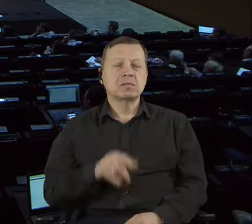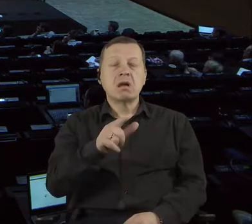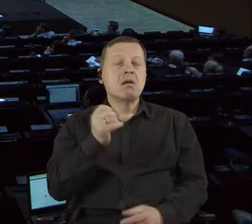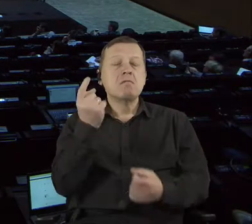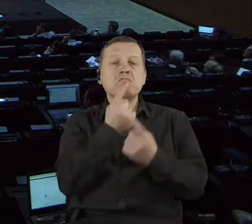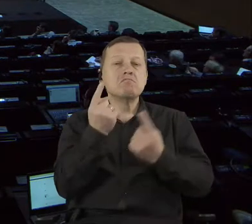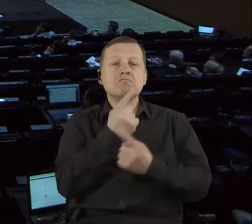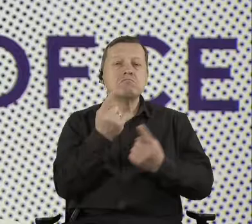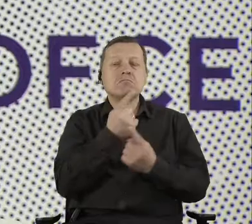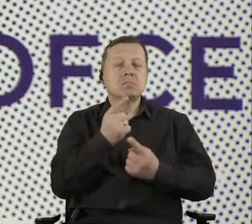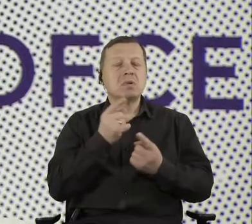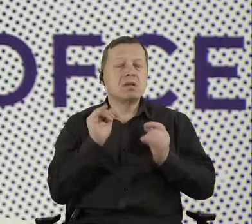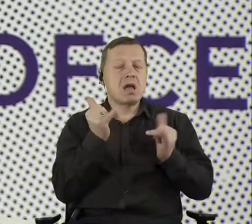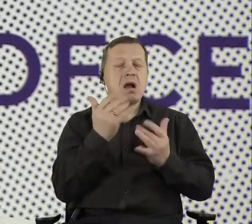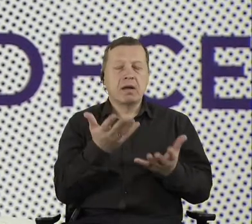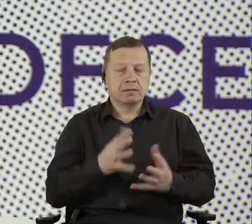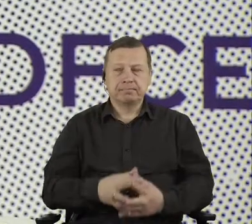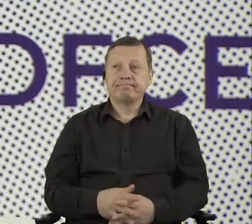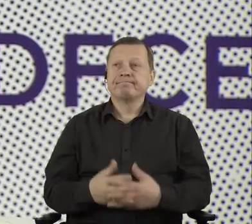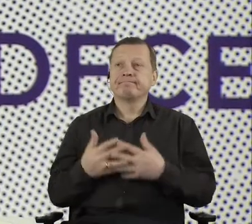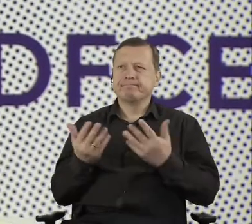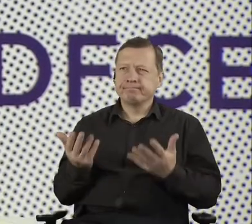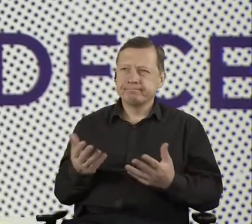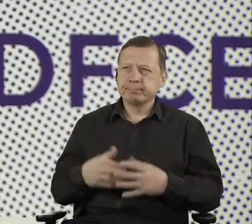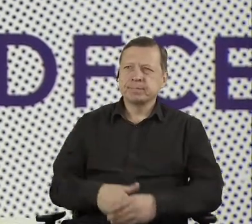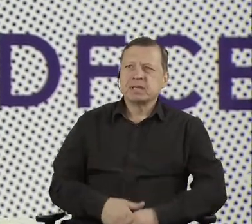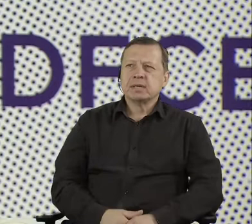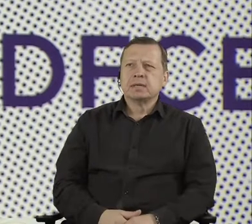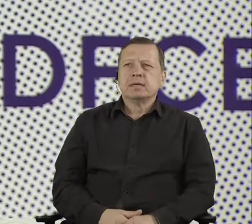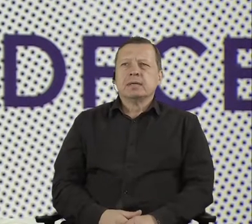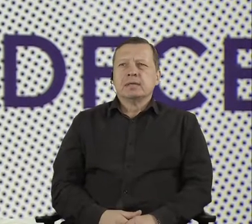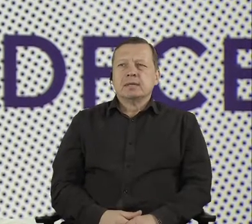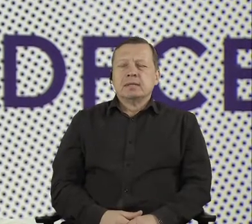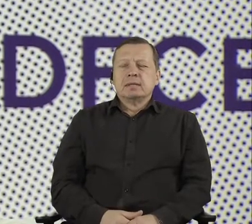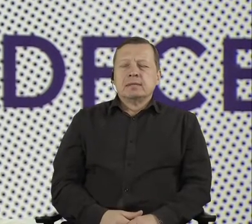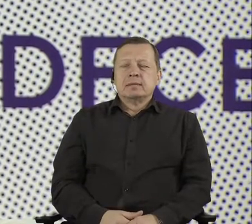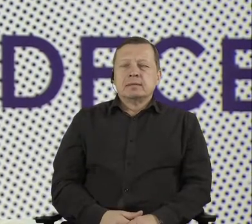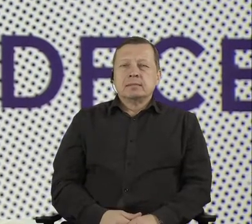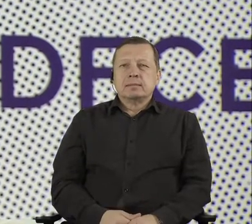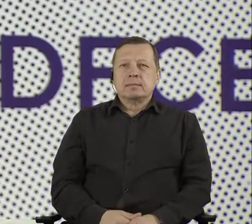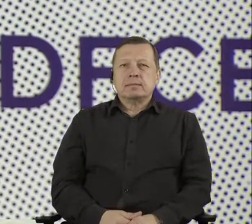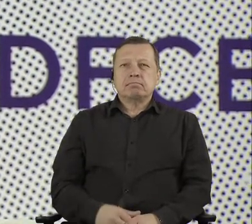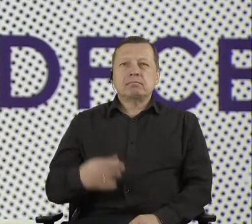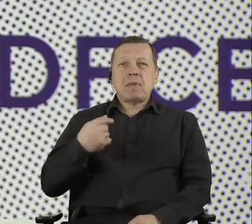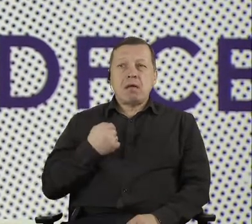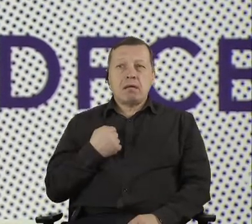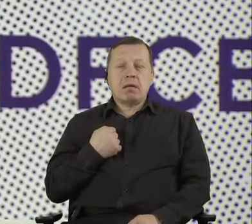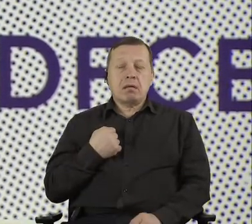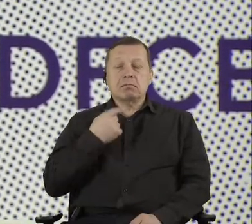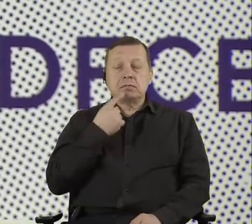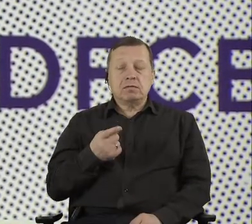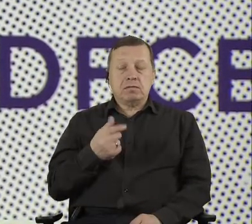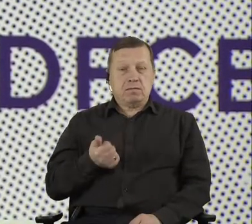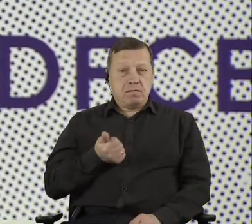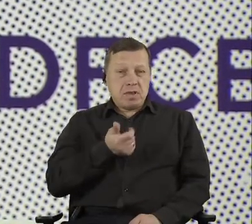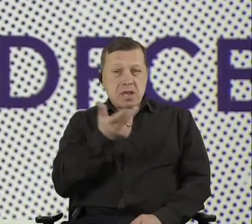Well, first of all, I think I would expect majority of here people present to be more pessimistic about the